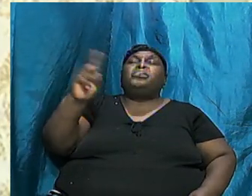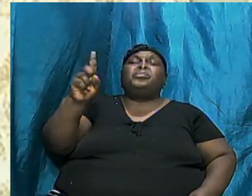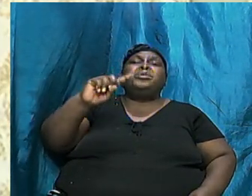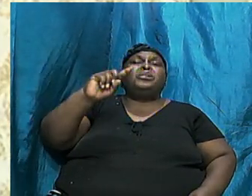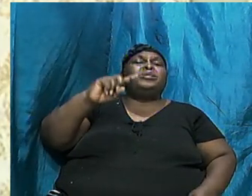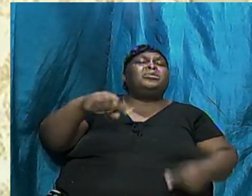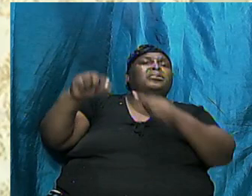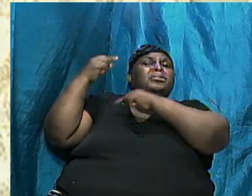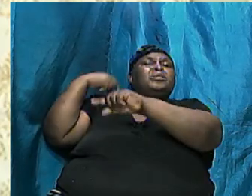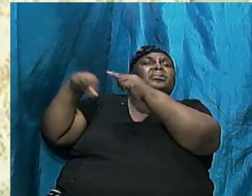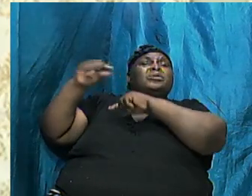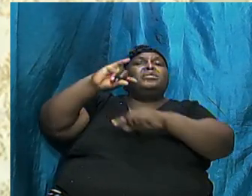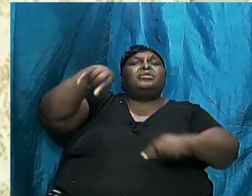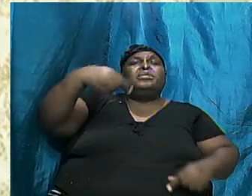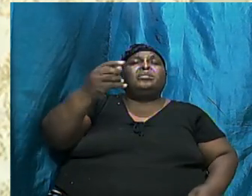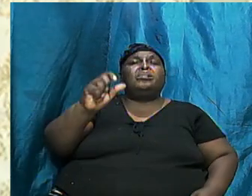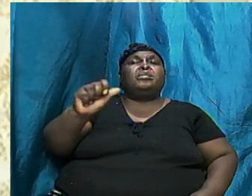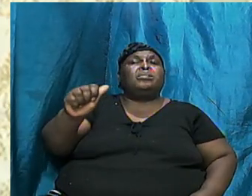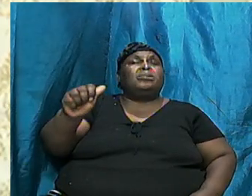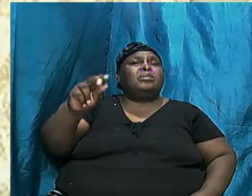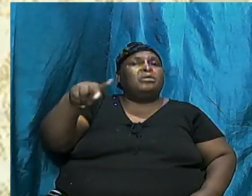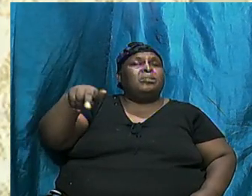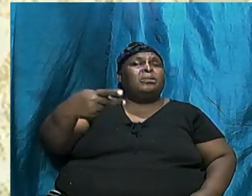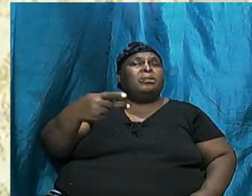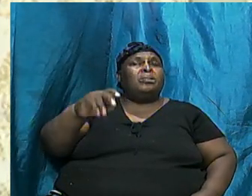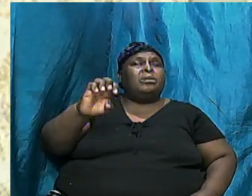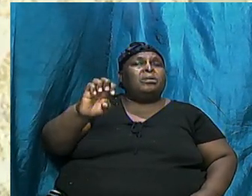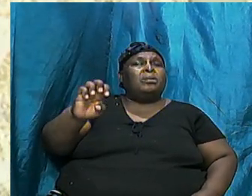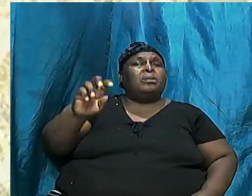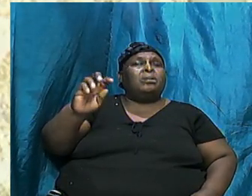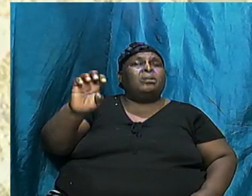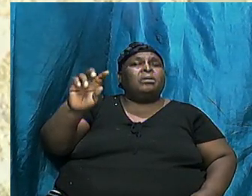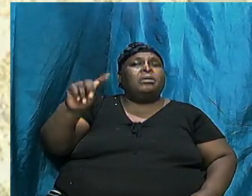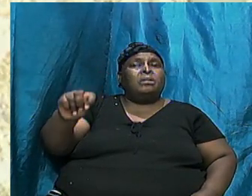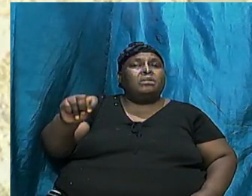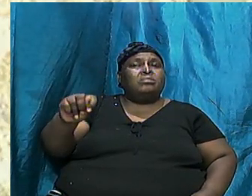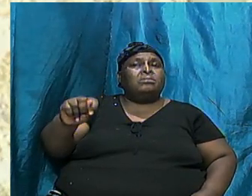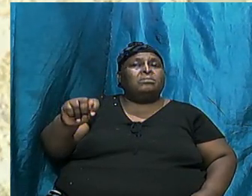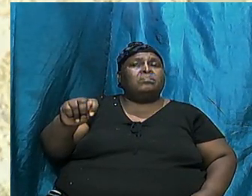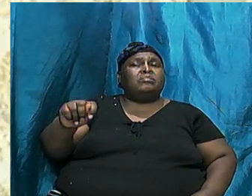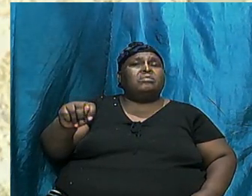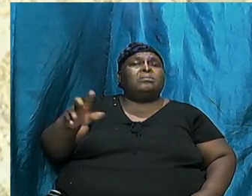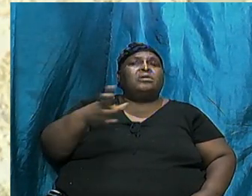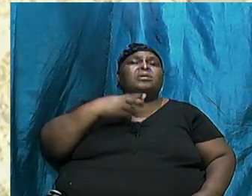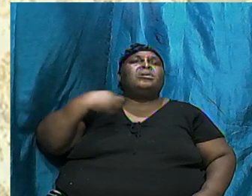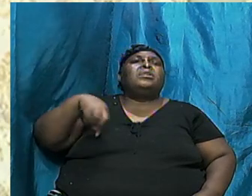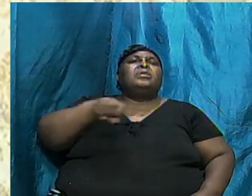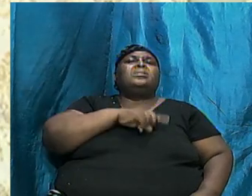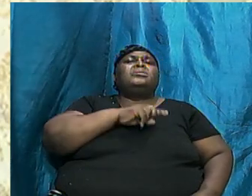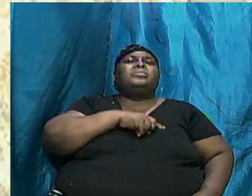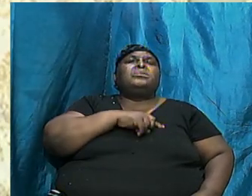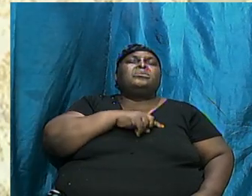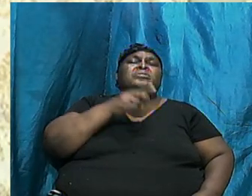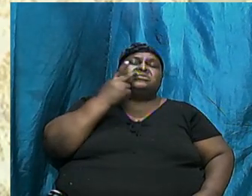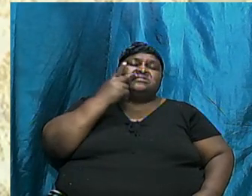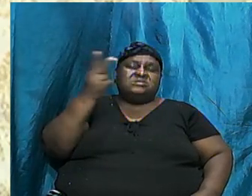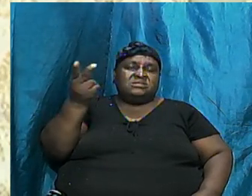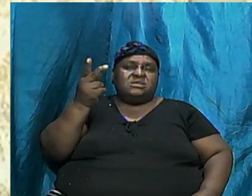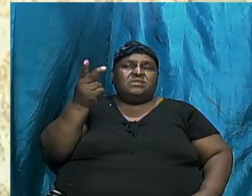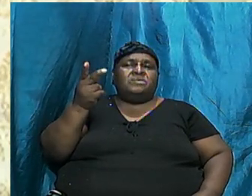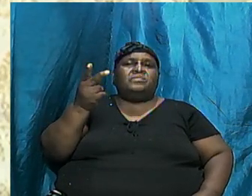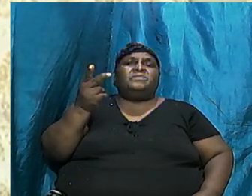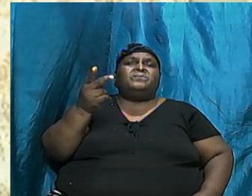descendants of Japheth went, where they settled geographically. And we are going to see over time